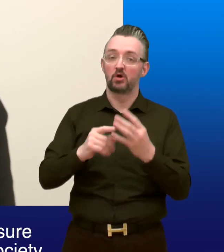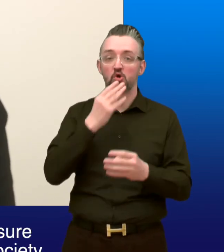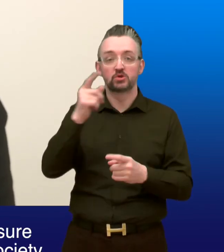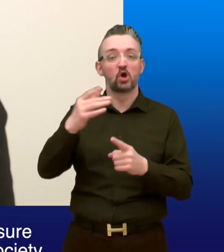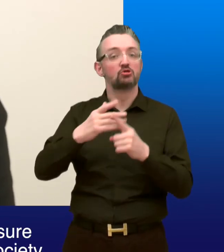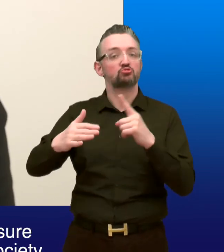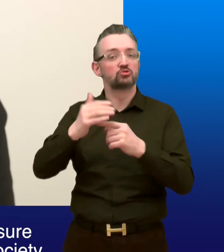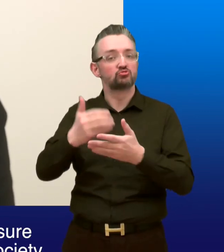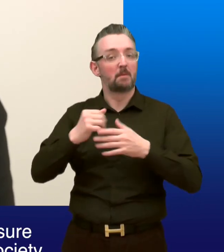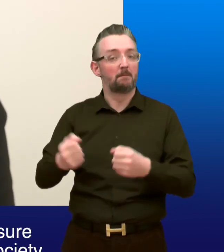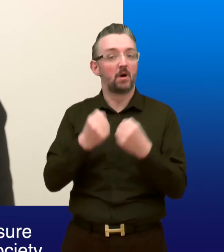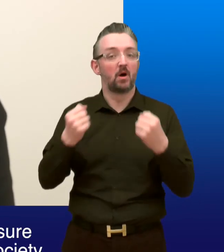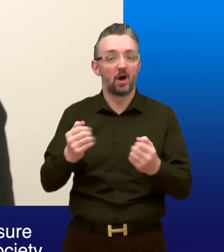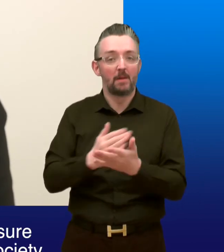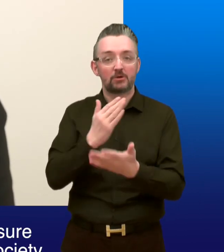25.